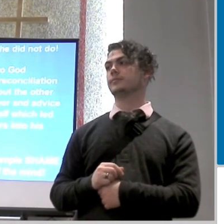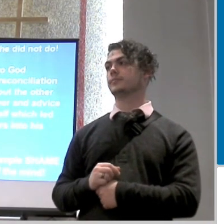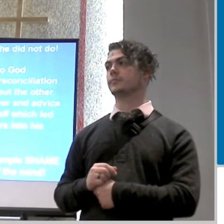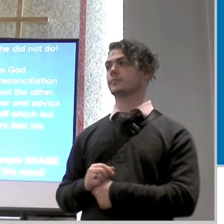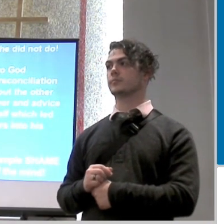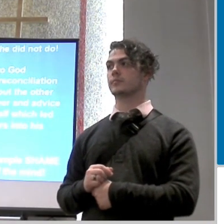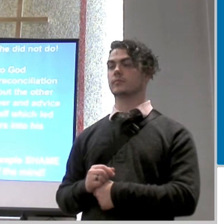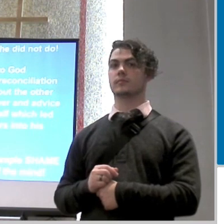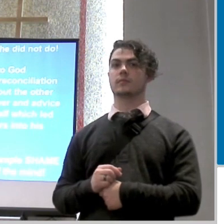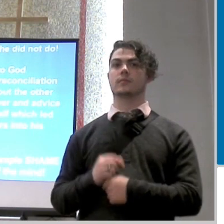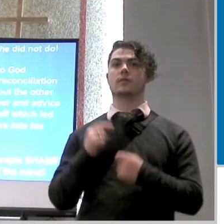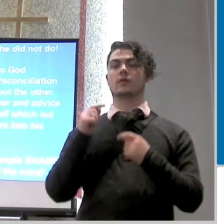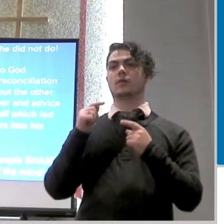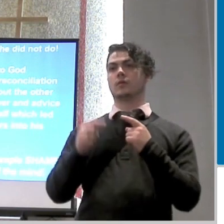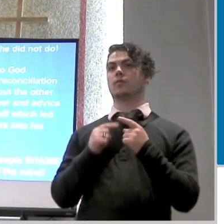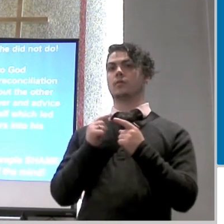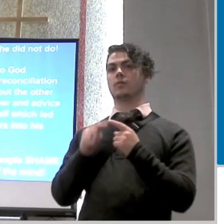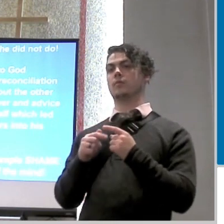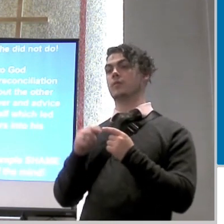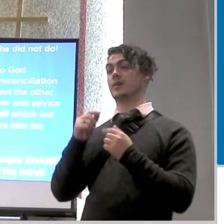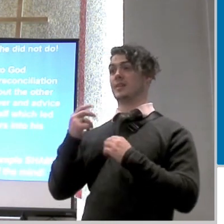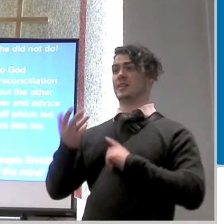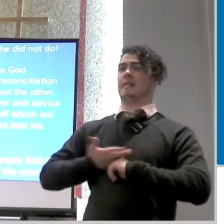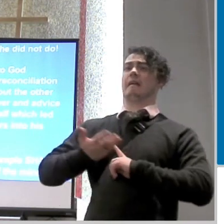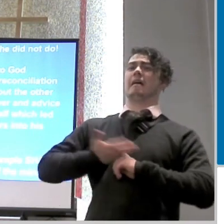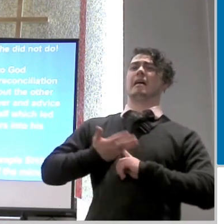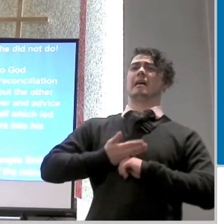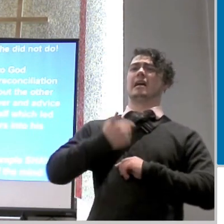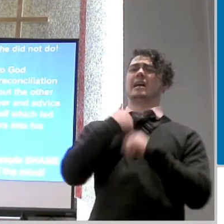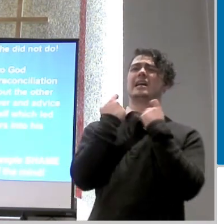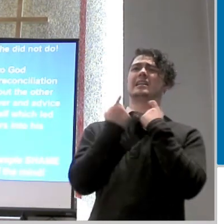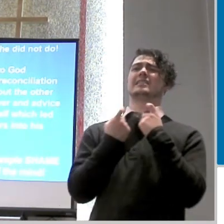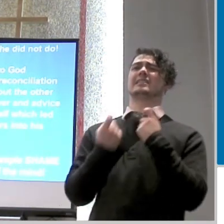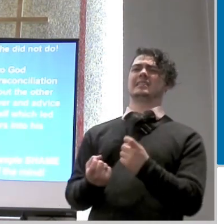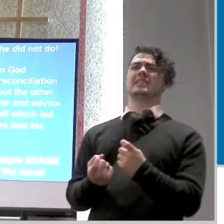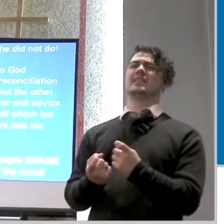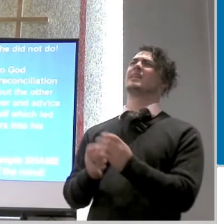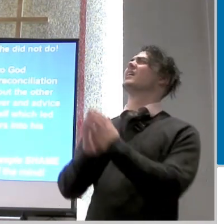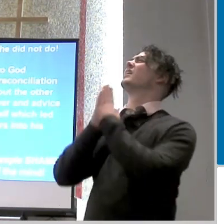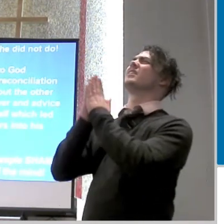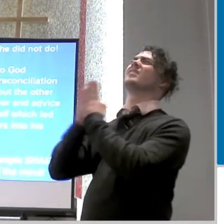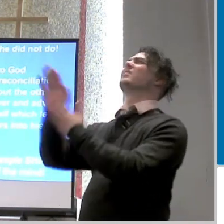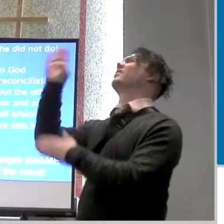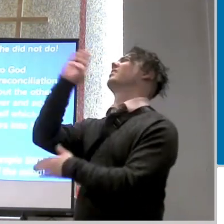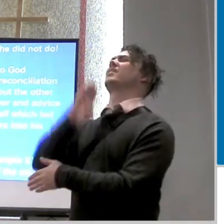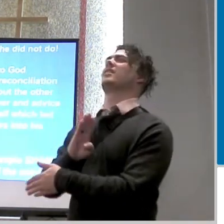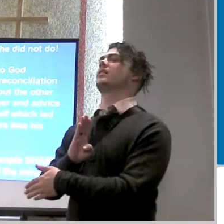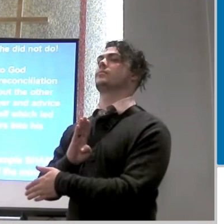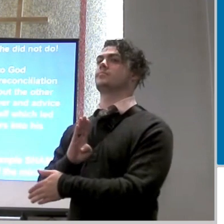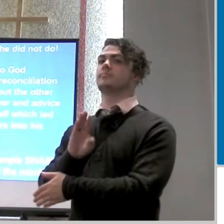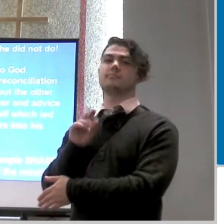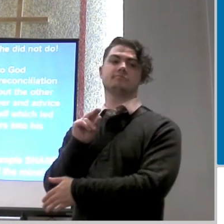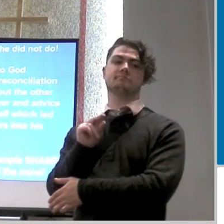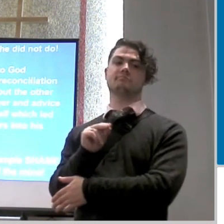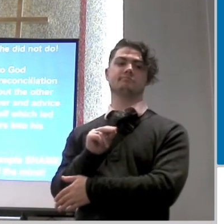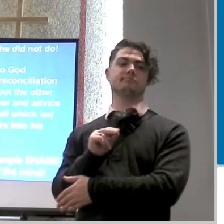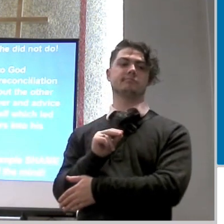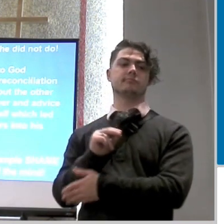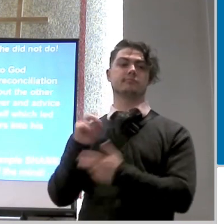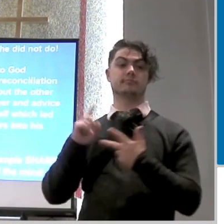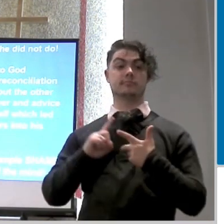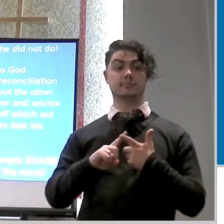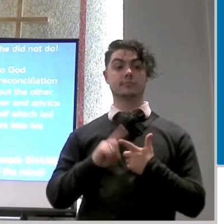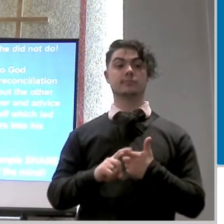god help me god i've sinned god i've done the wrong thing he did not do that he did not seek